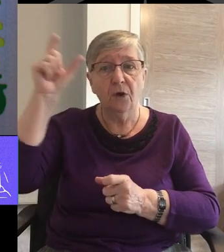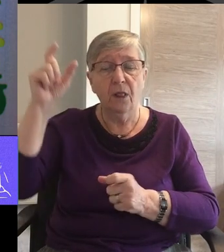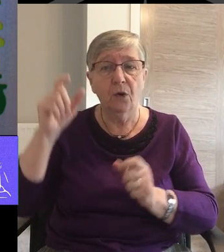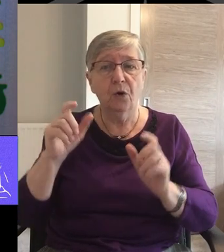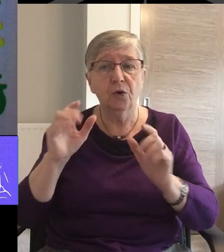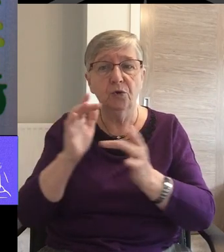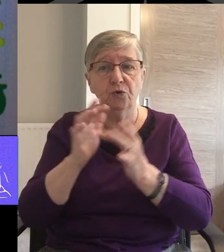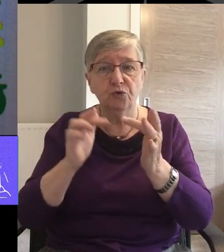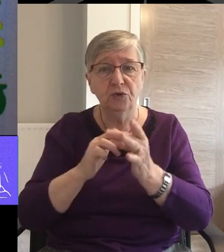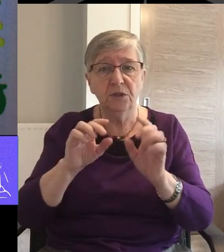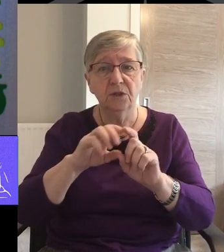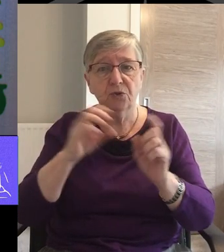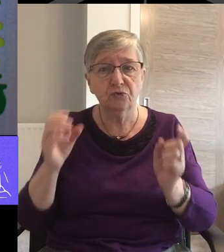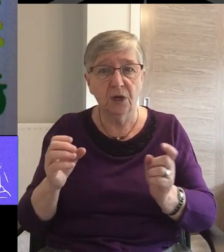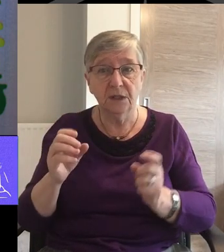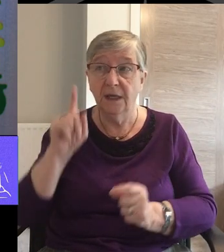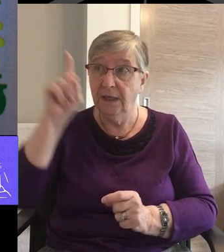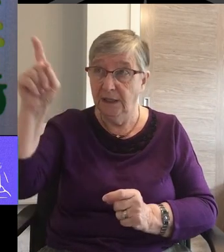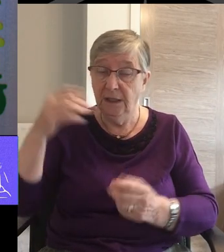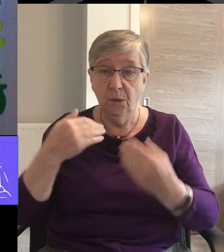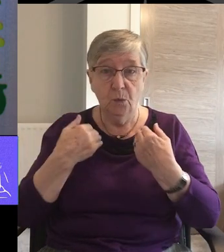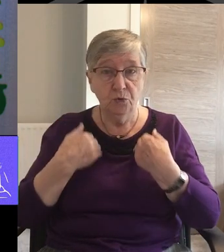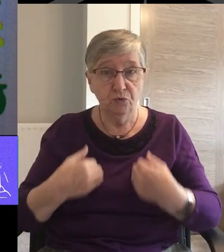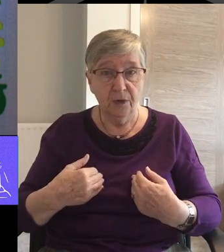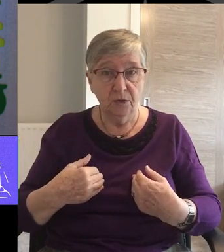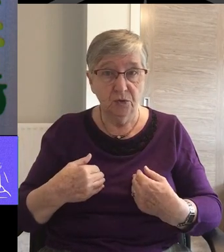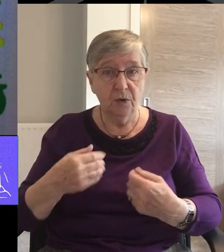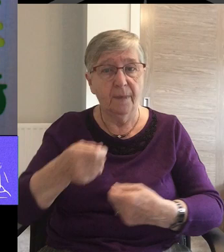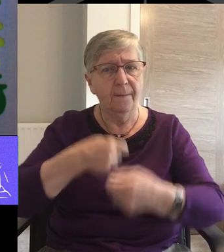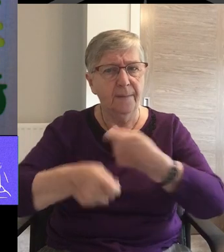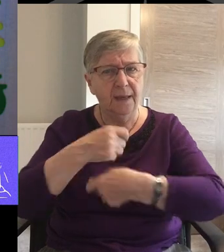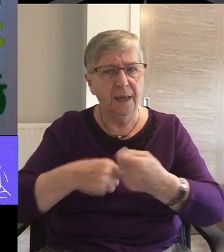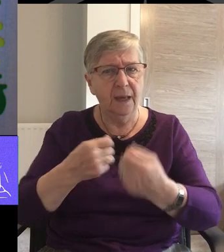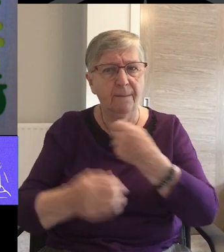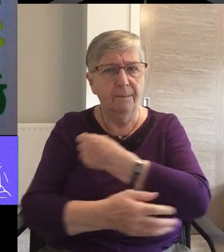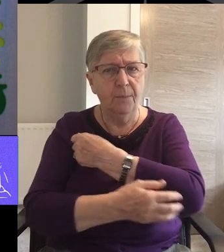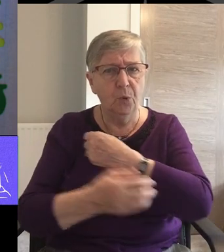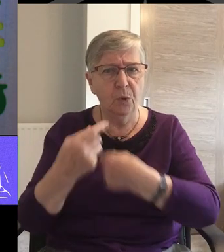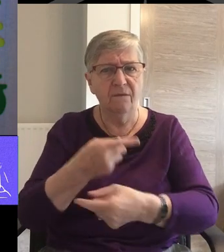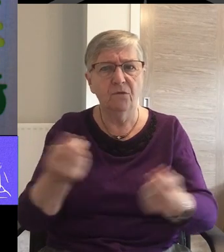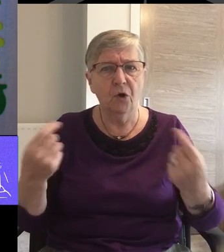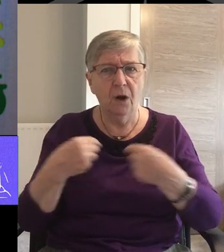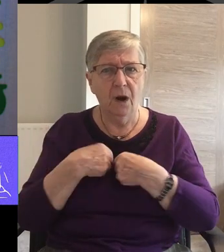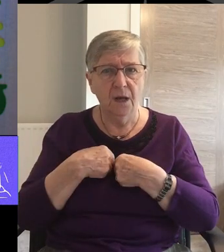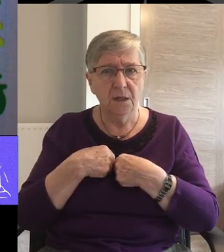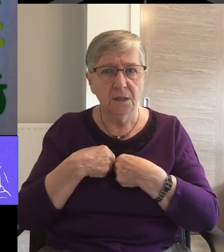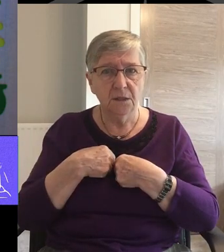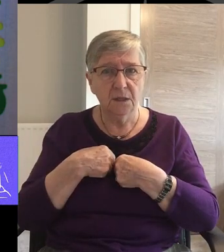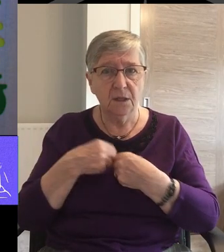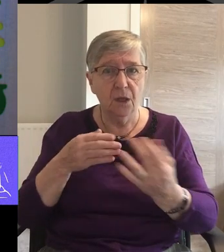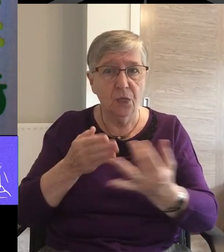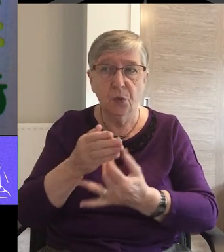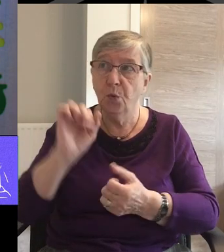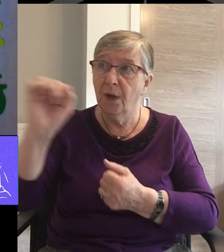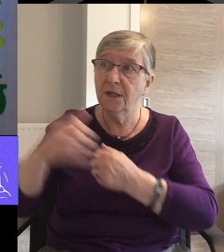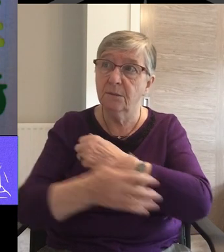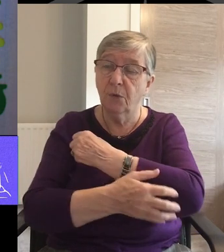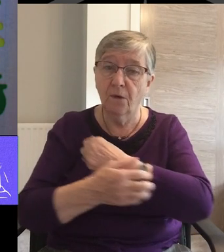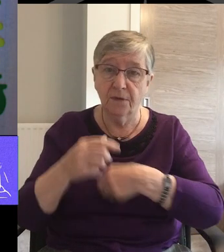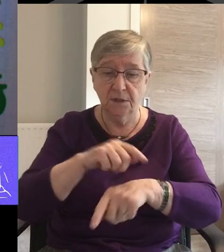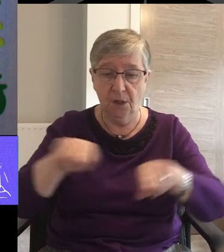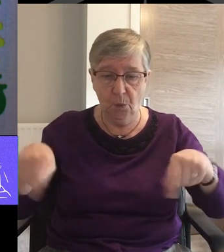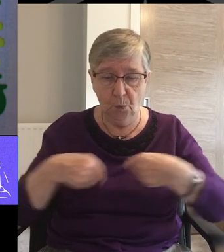That though he was rich Yet for your sake he became poor So that you, through his poverty, might become rich